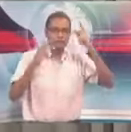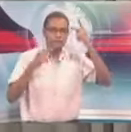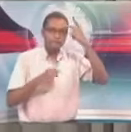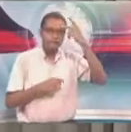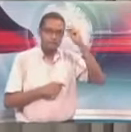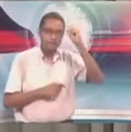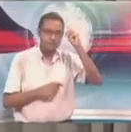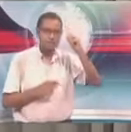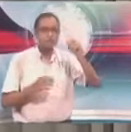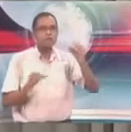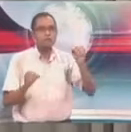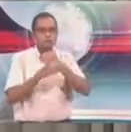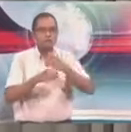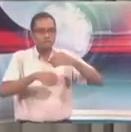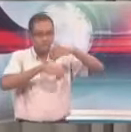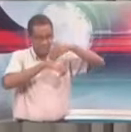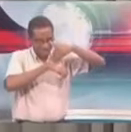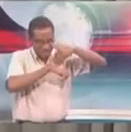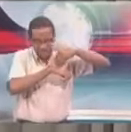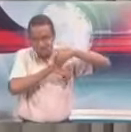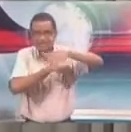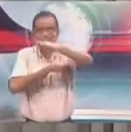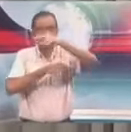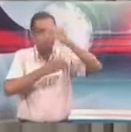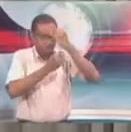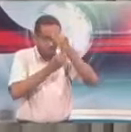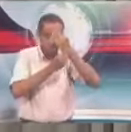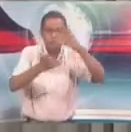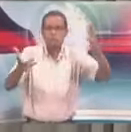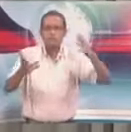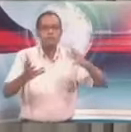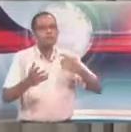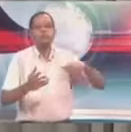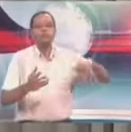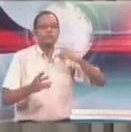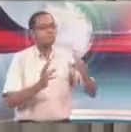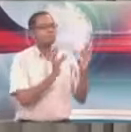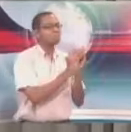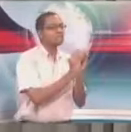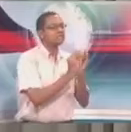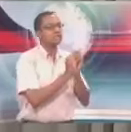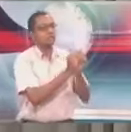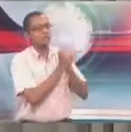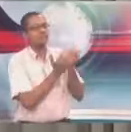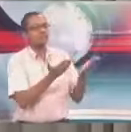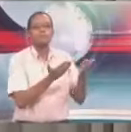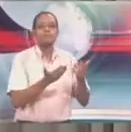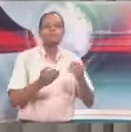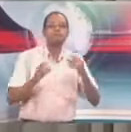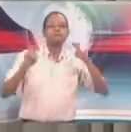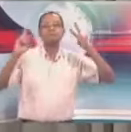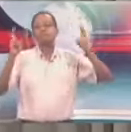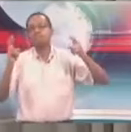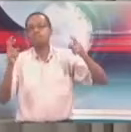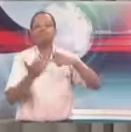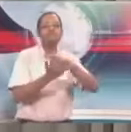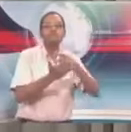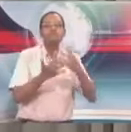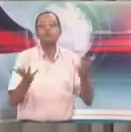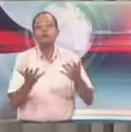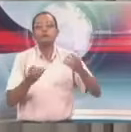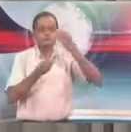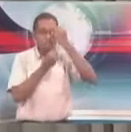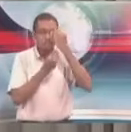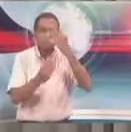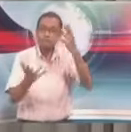the meeting had taken place and what the meeting was about. So I remind the population, the conversation about the sale of fuel by Paria